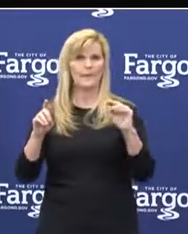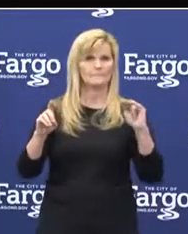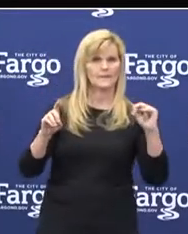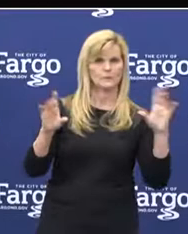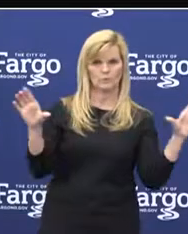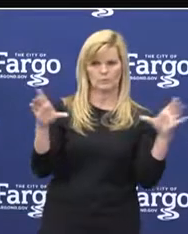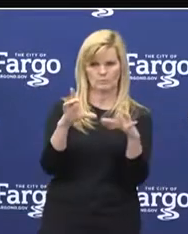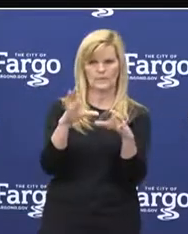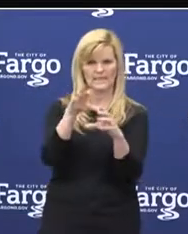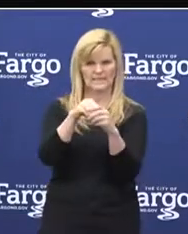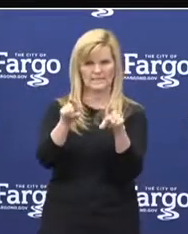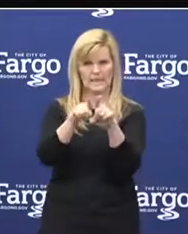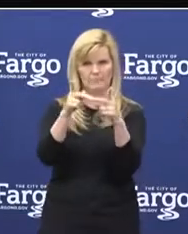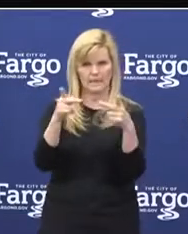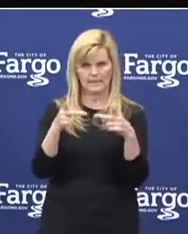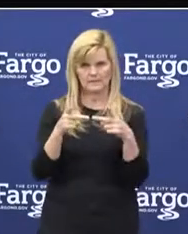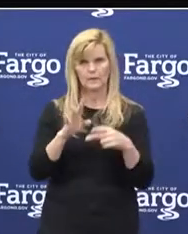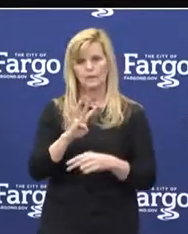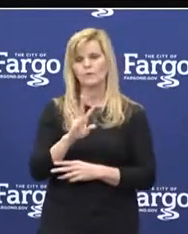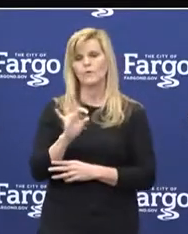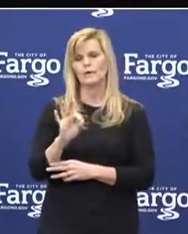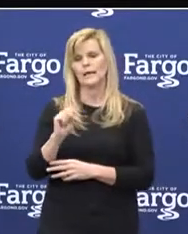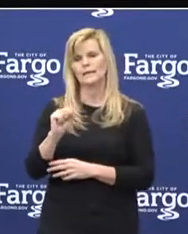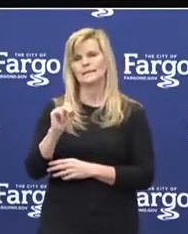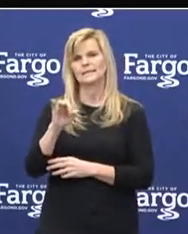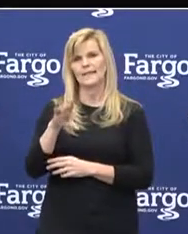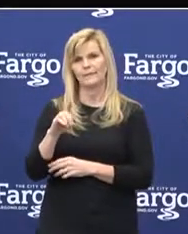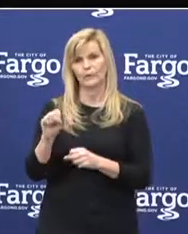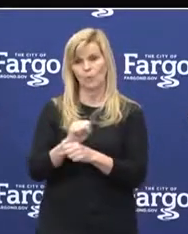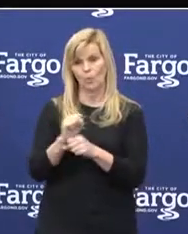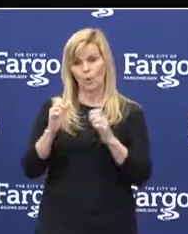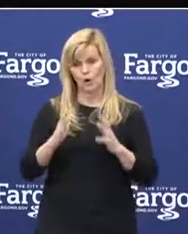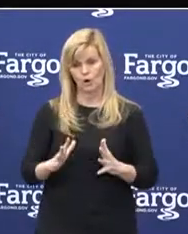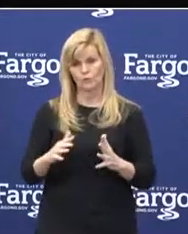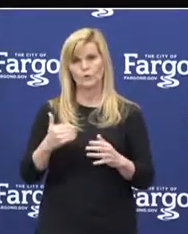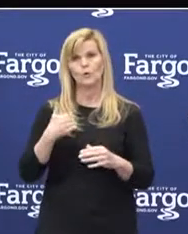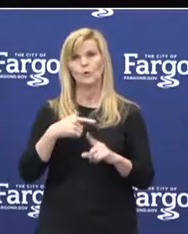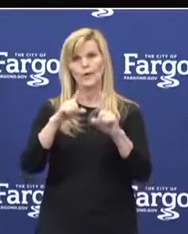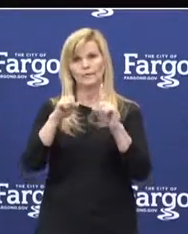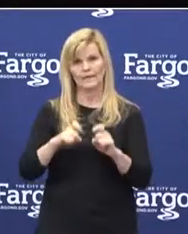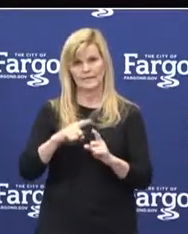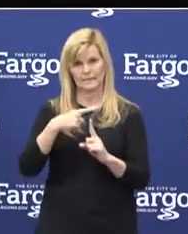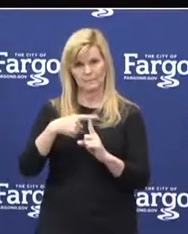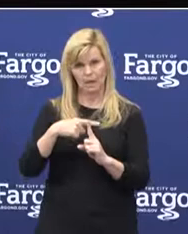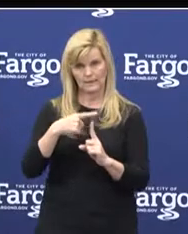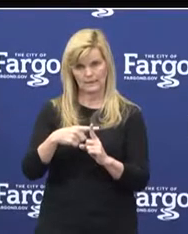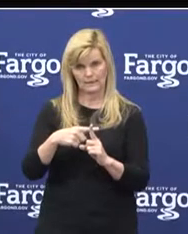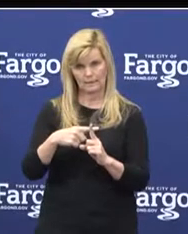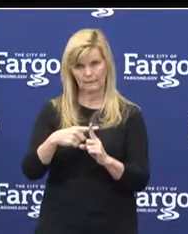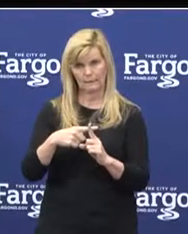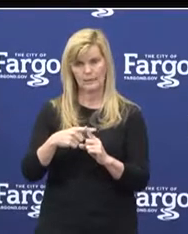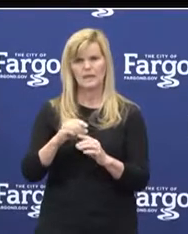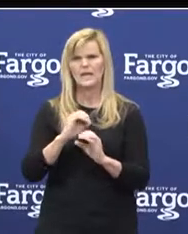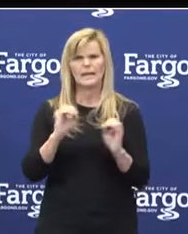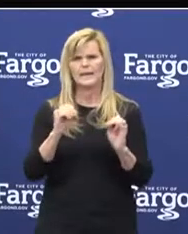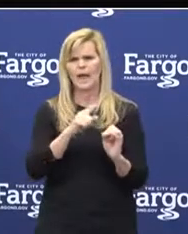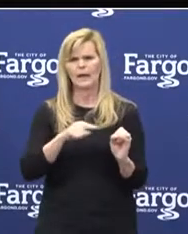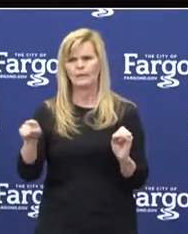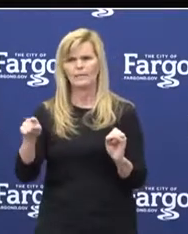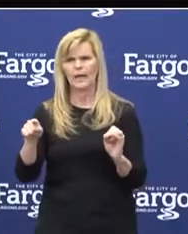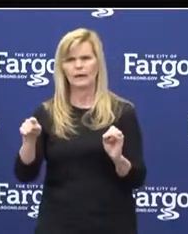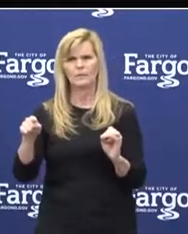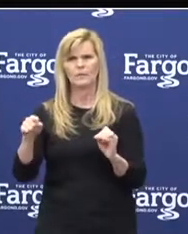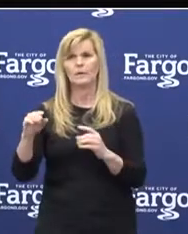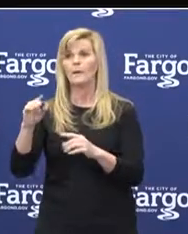We have 49 Sanford Fargo employees who have tested positive for COVID-19. None have acquired the infection